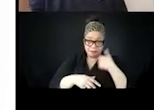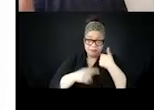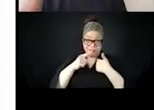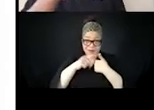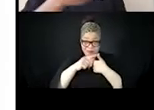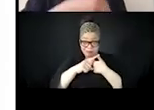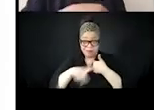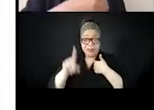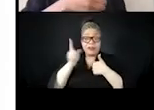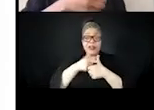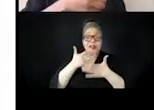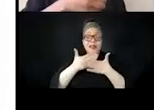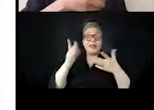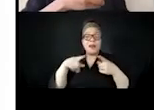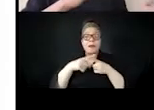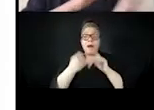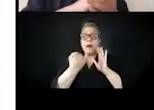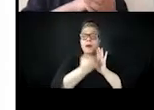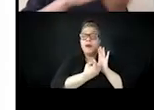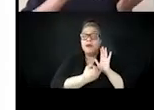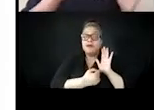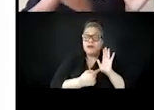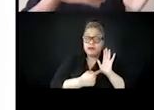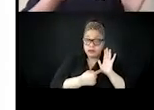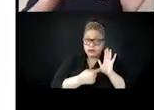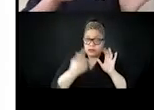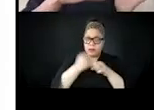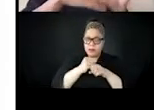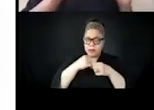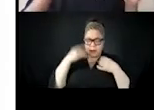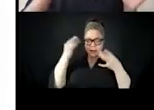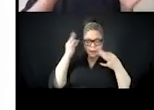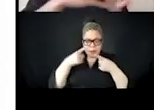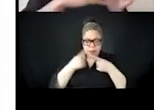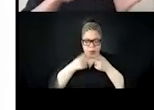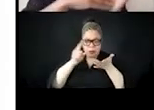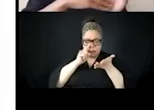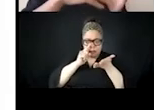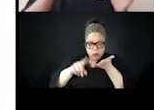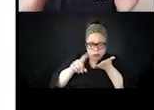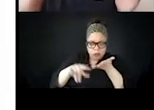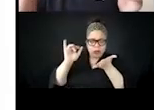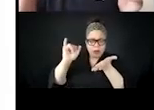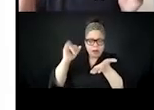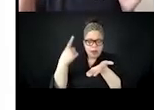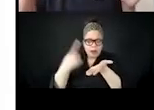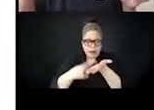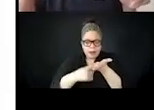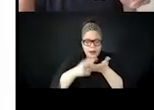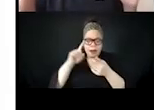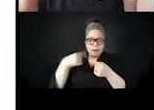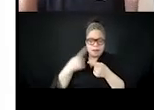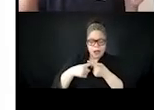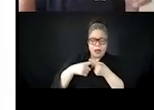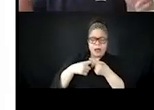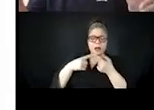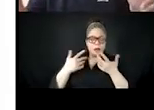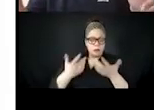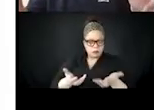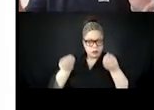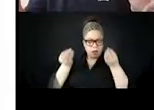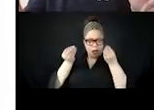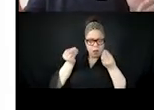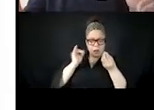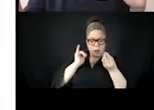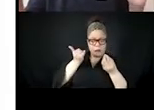how misinformation that's paired misinformation or disinformation information in general, that's paired with a photo. People are more likely